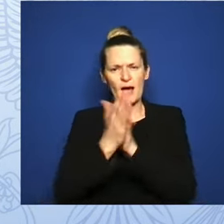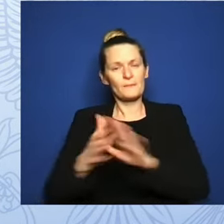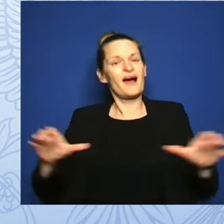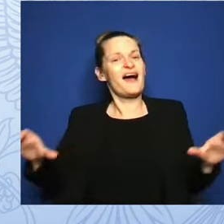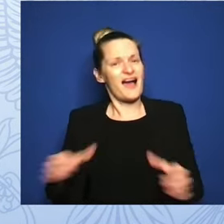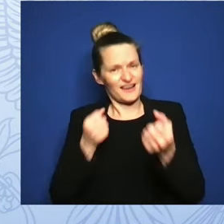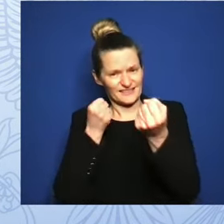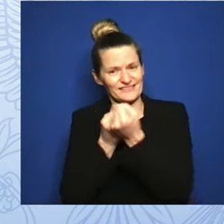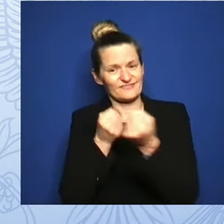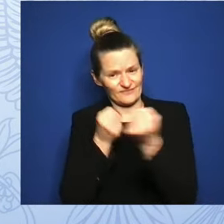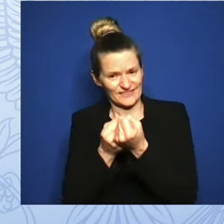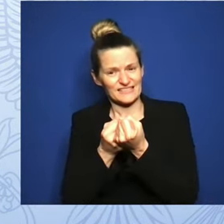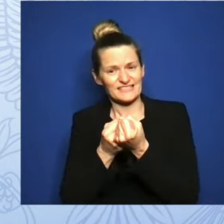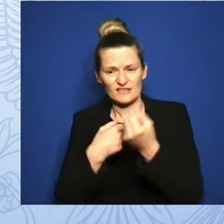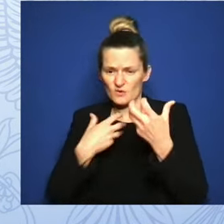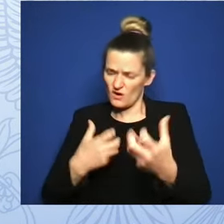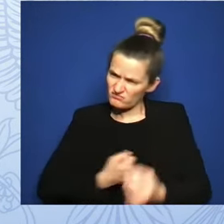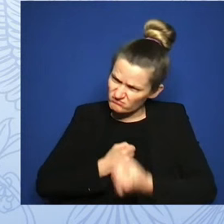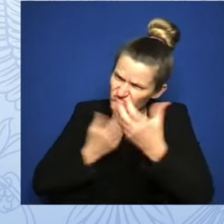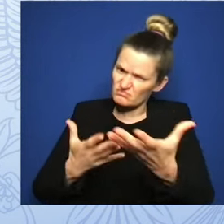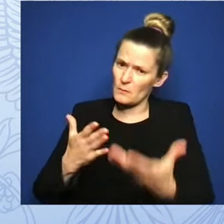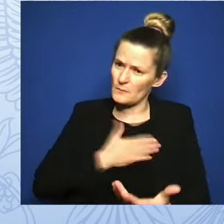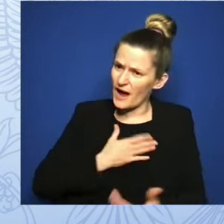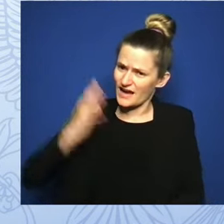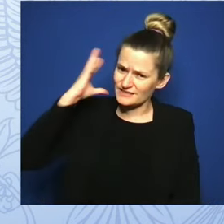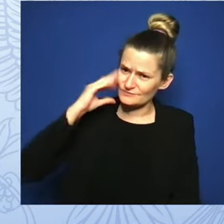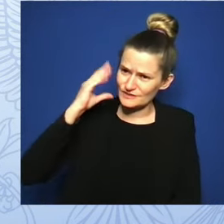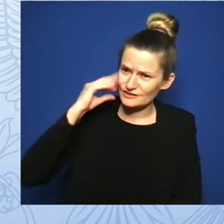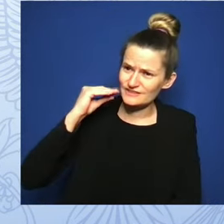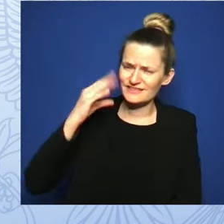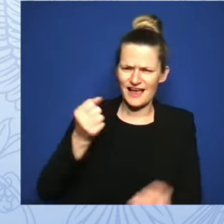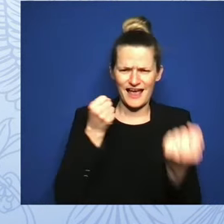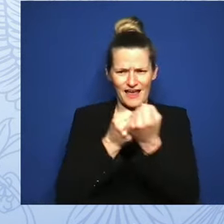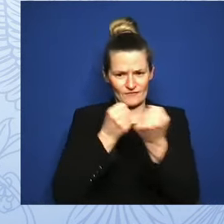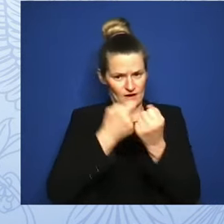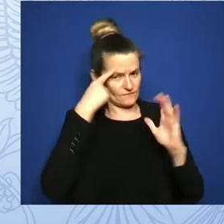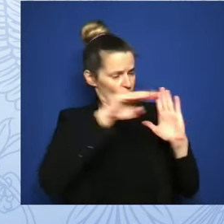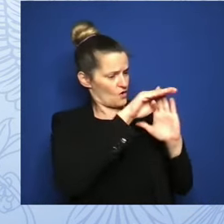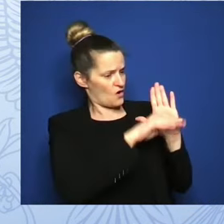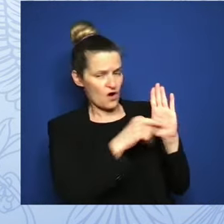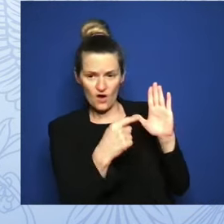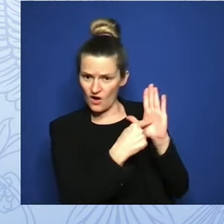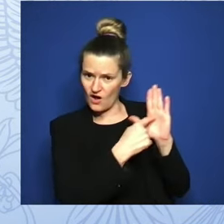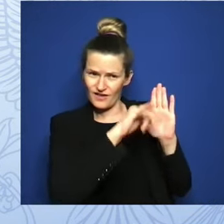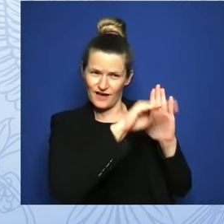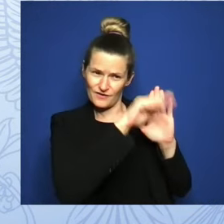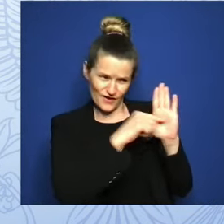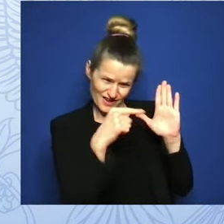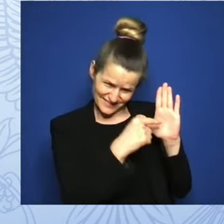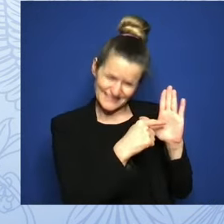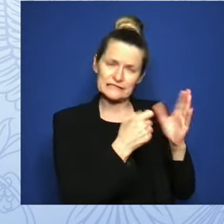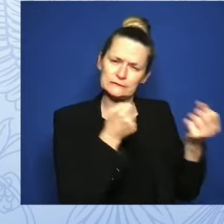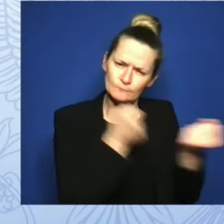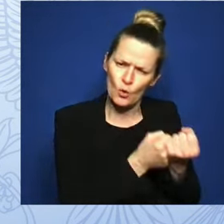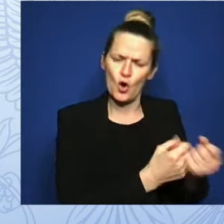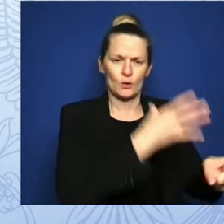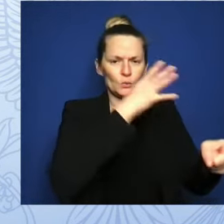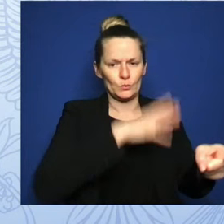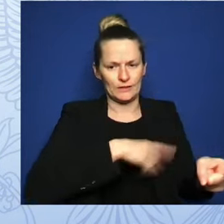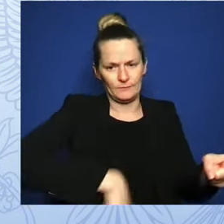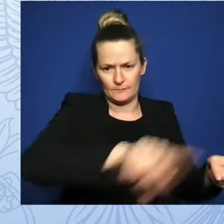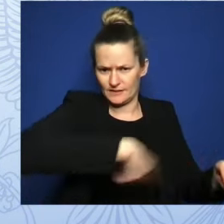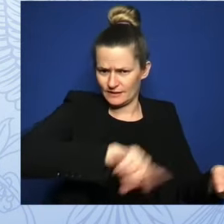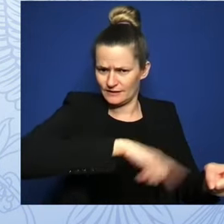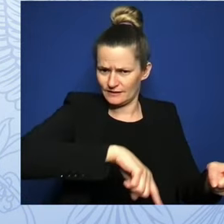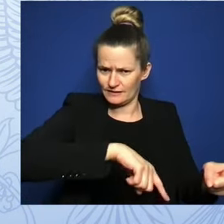and advocate for laws that actually support women's health and their ability to make their own decisions about their health